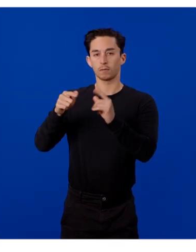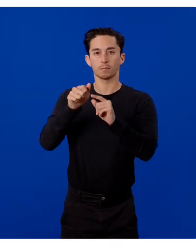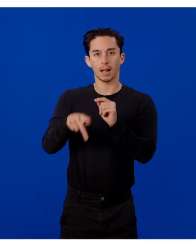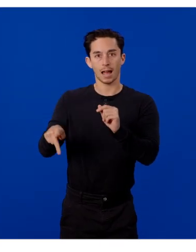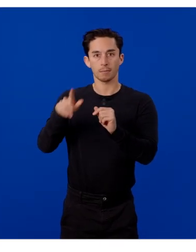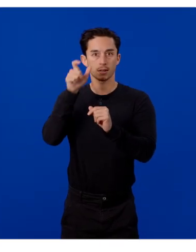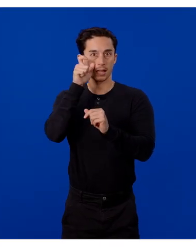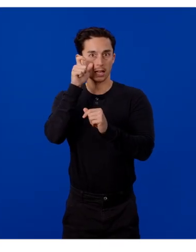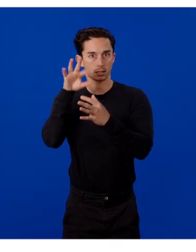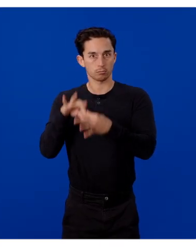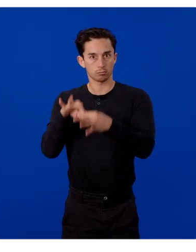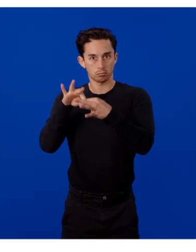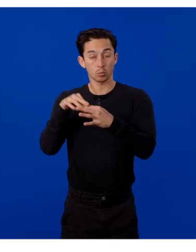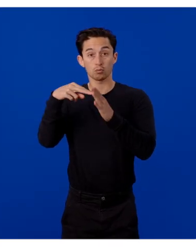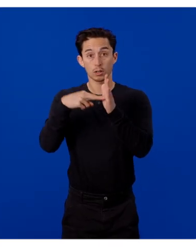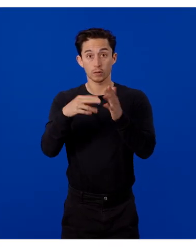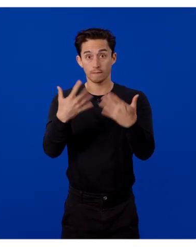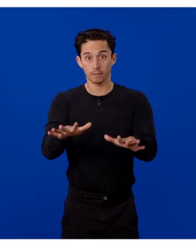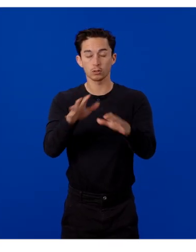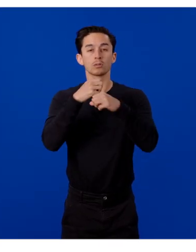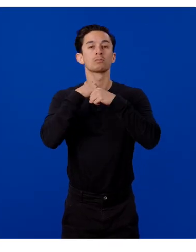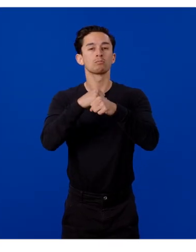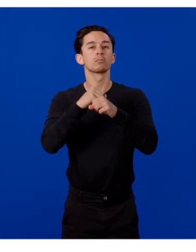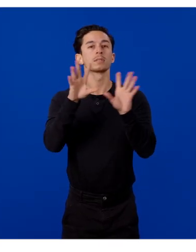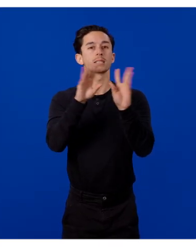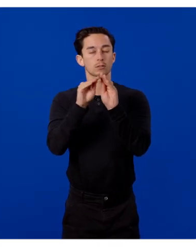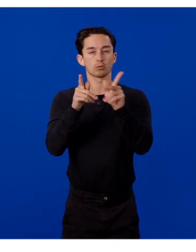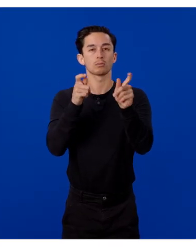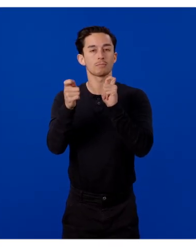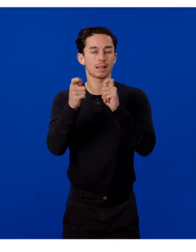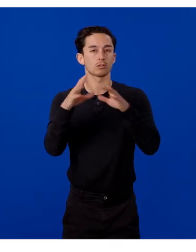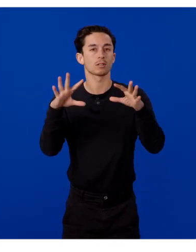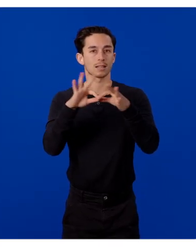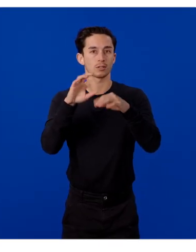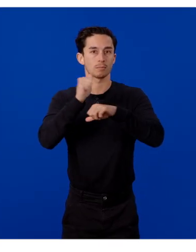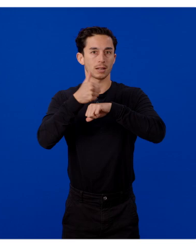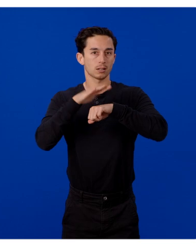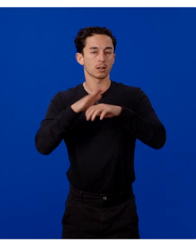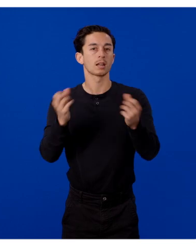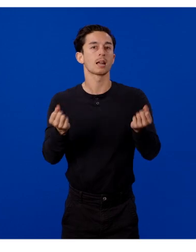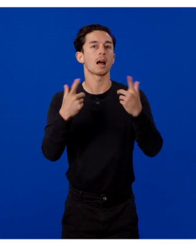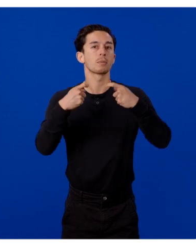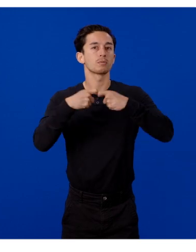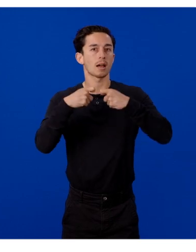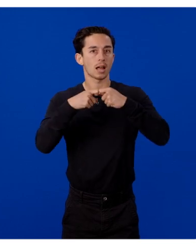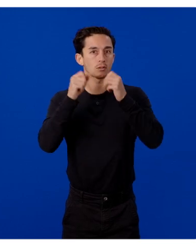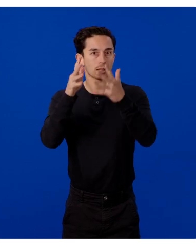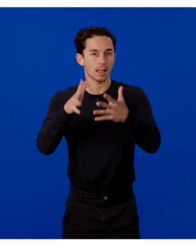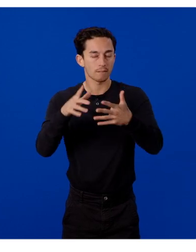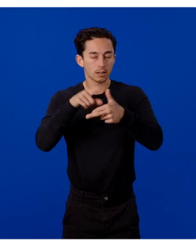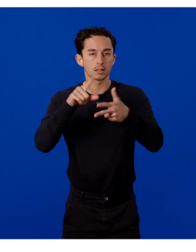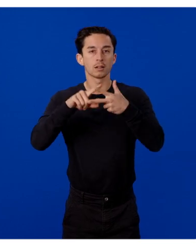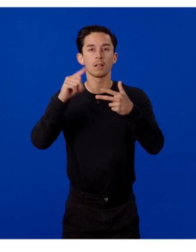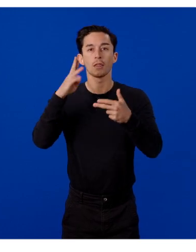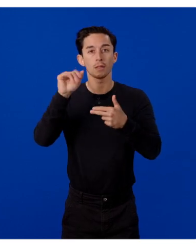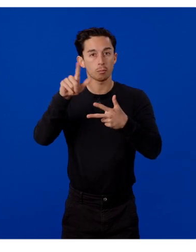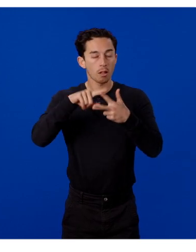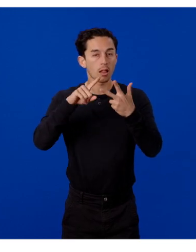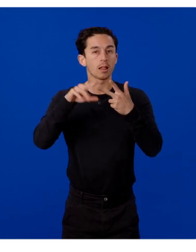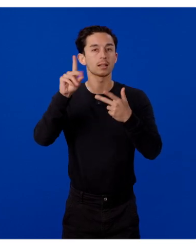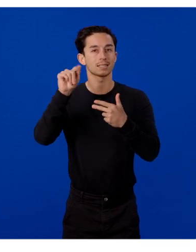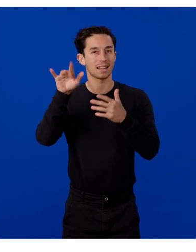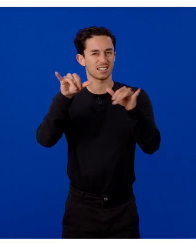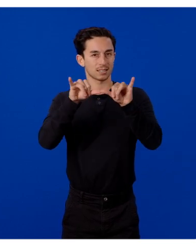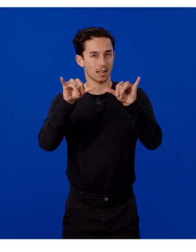Once registered, you can create sessions designed to manage connections based on battery, thermals, and data size constraints, ensuring the